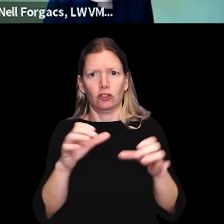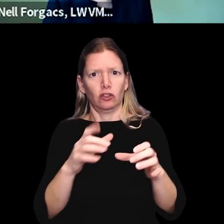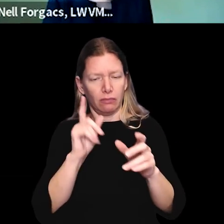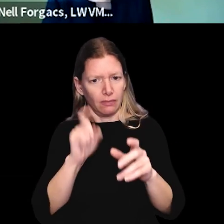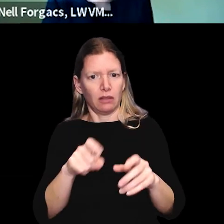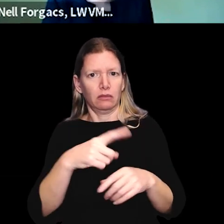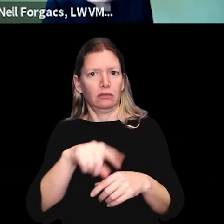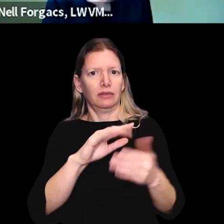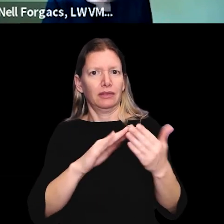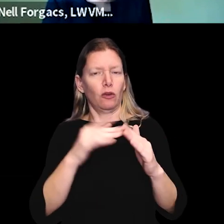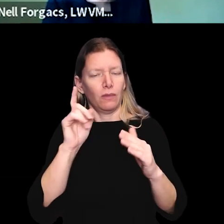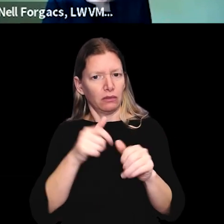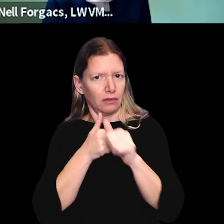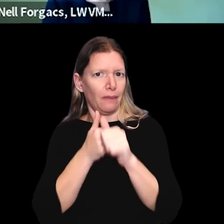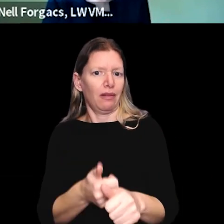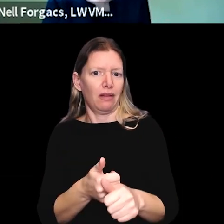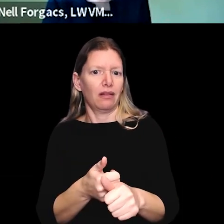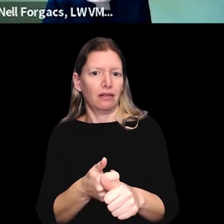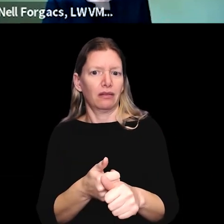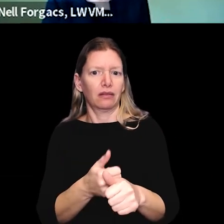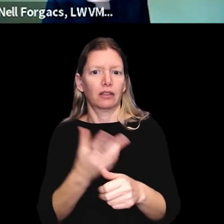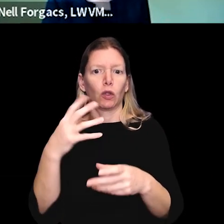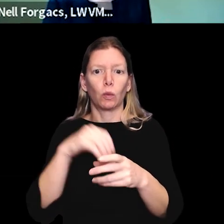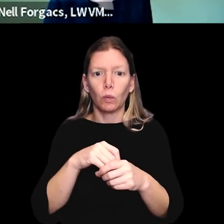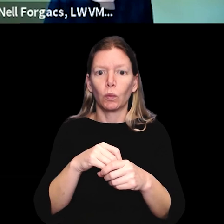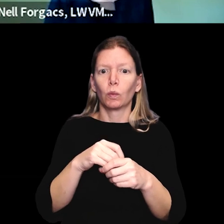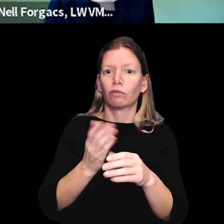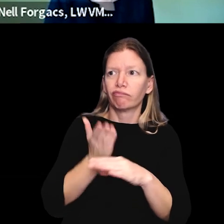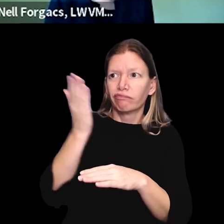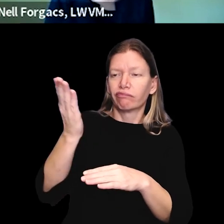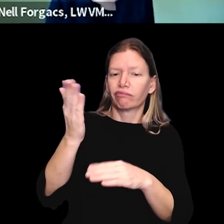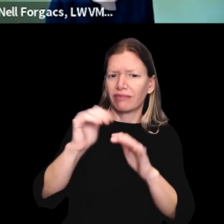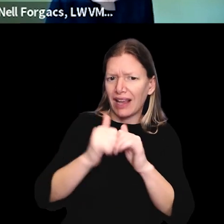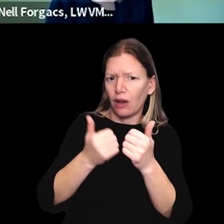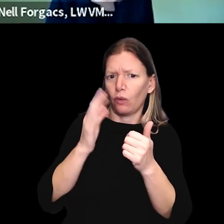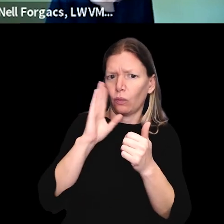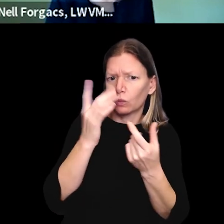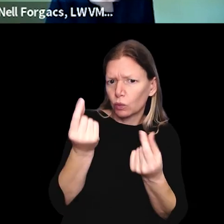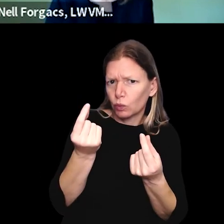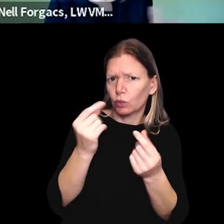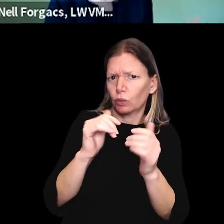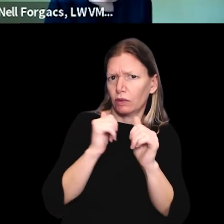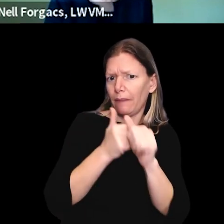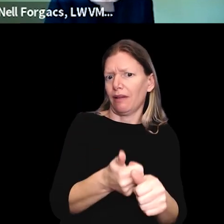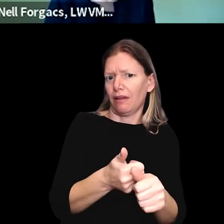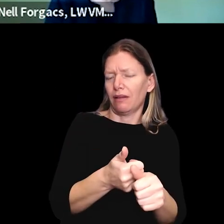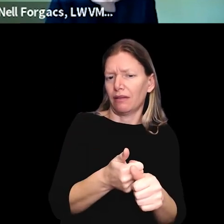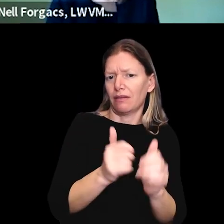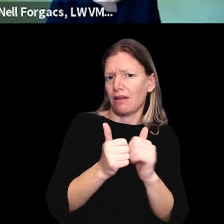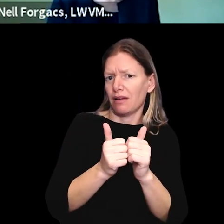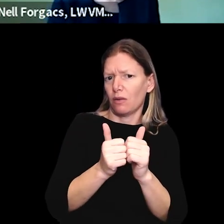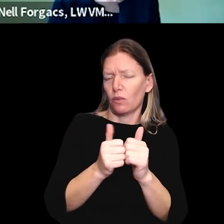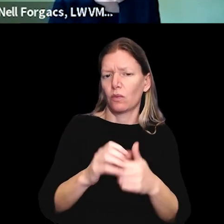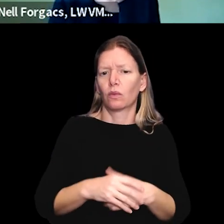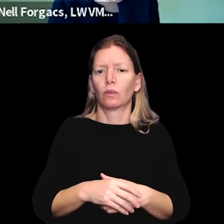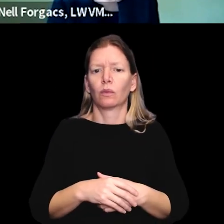And of the state to talk about then I that state state state of the state to